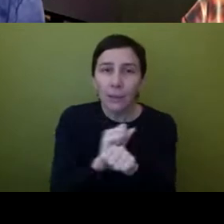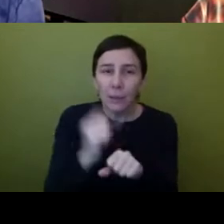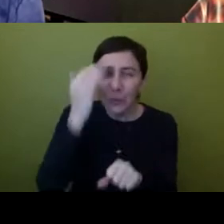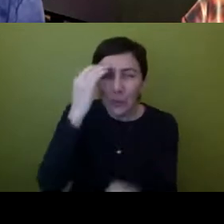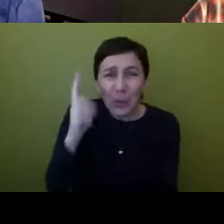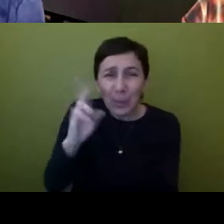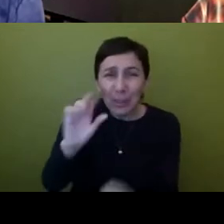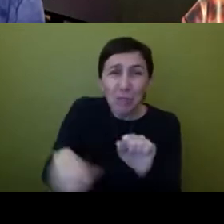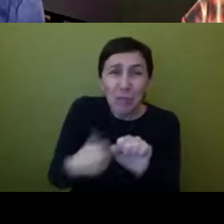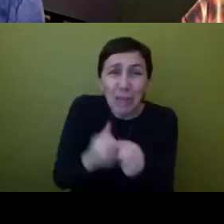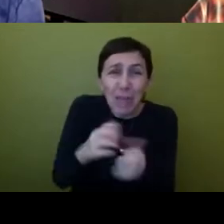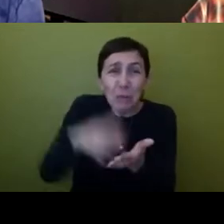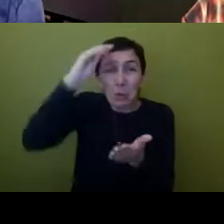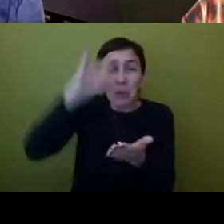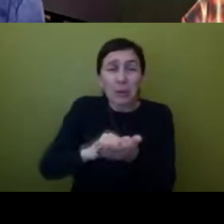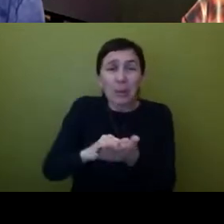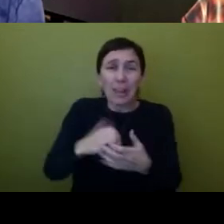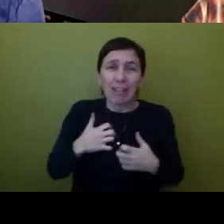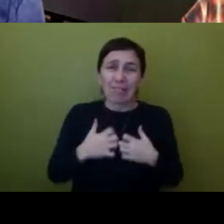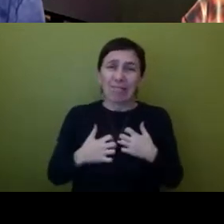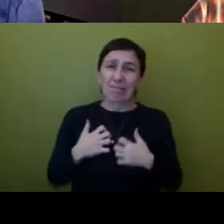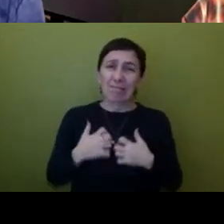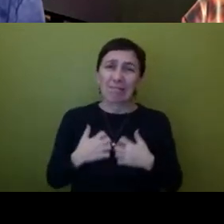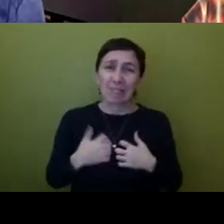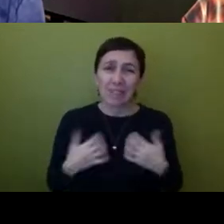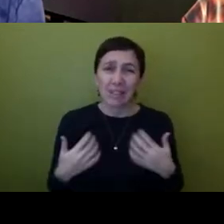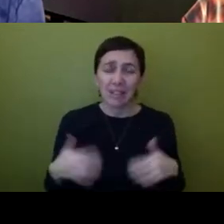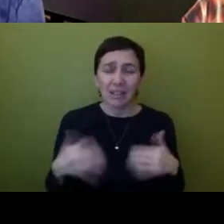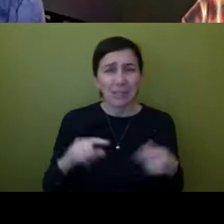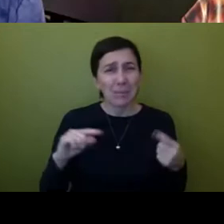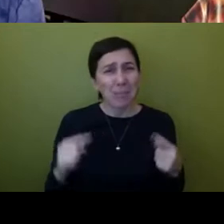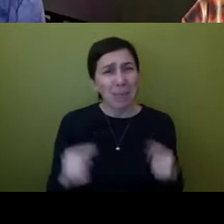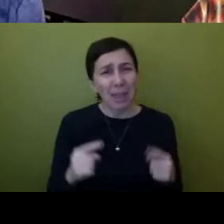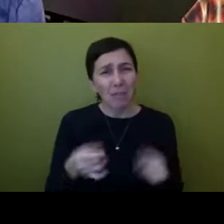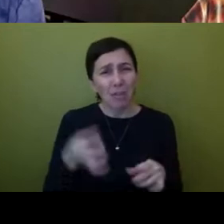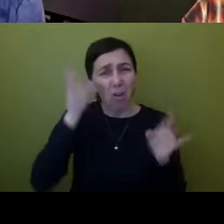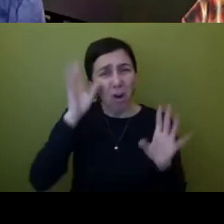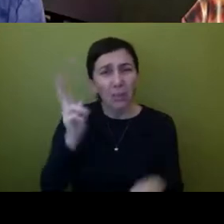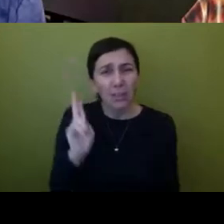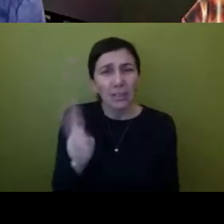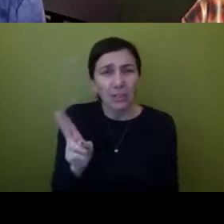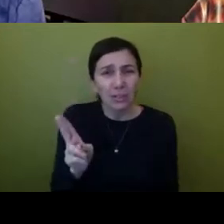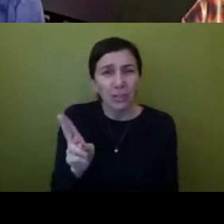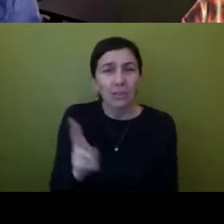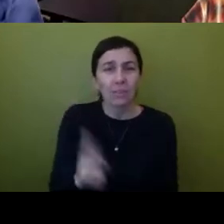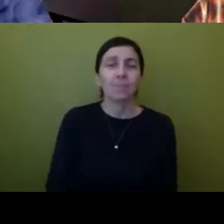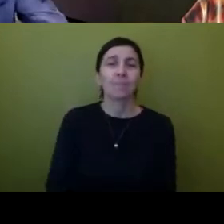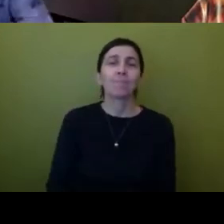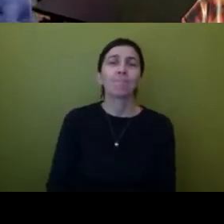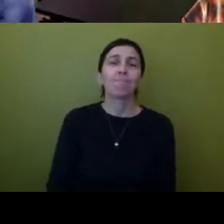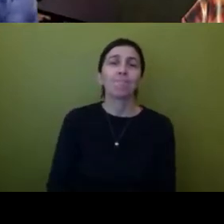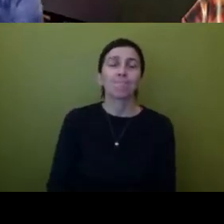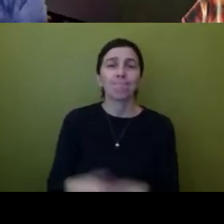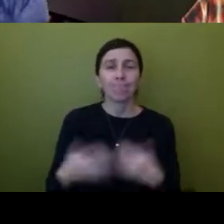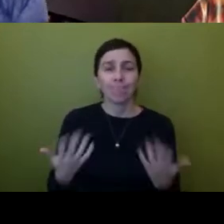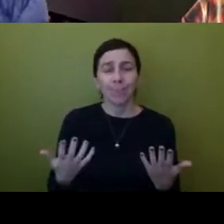that um is really like it's it's it's painful it's horrible um so yeah there's no there's no uh